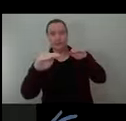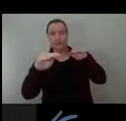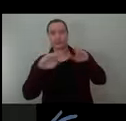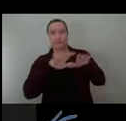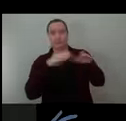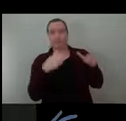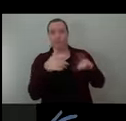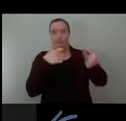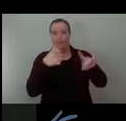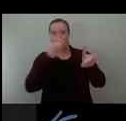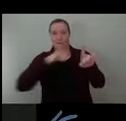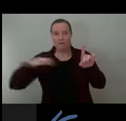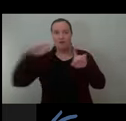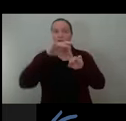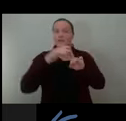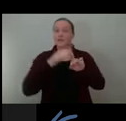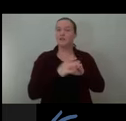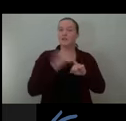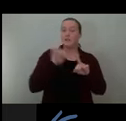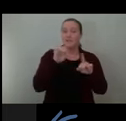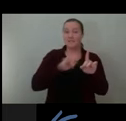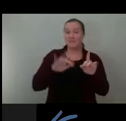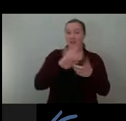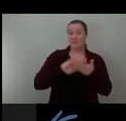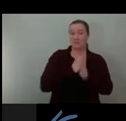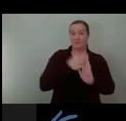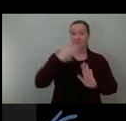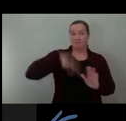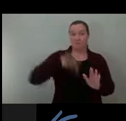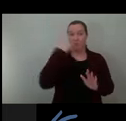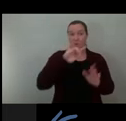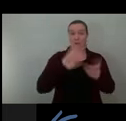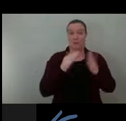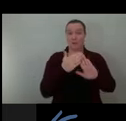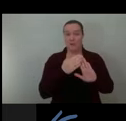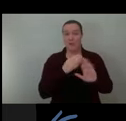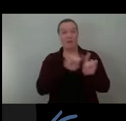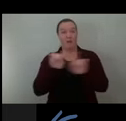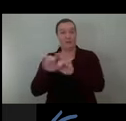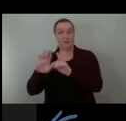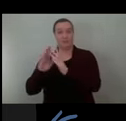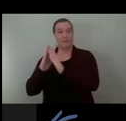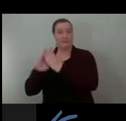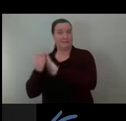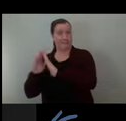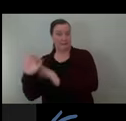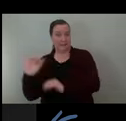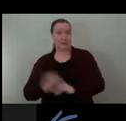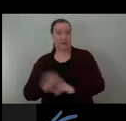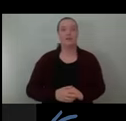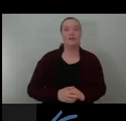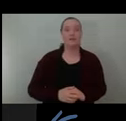an asset for the community and for the city? So plugging in the gardeners' own future city,